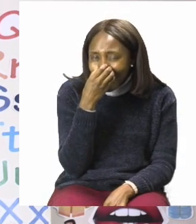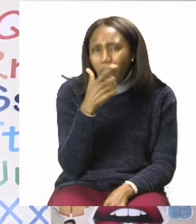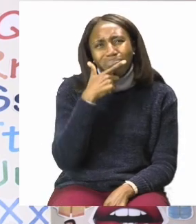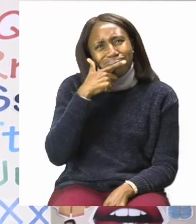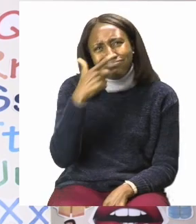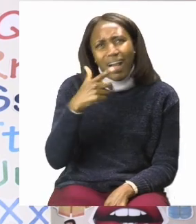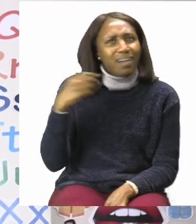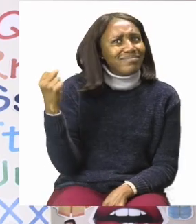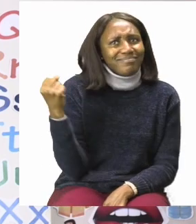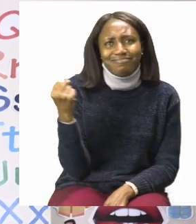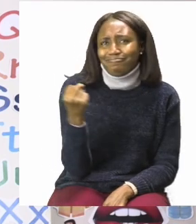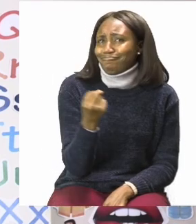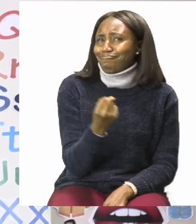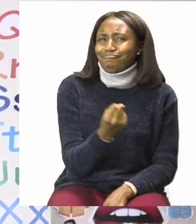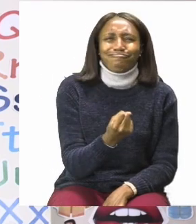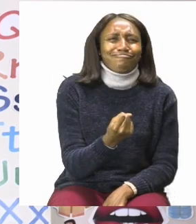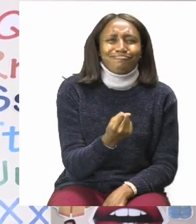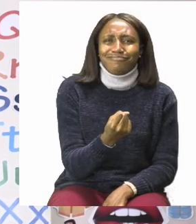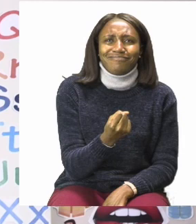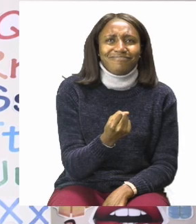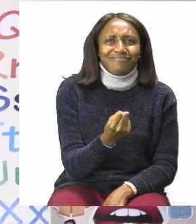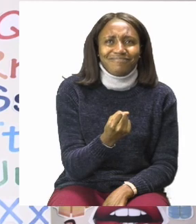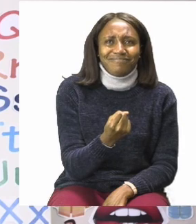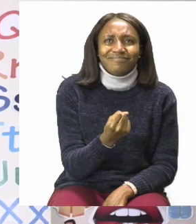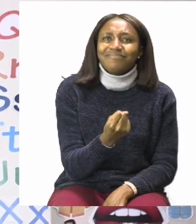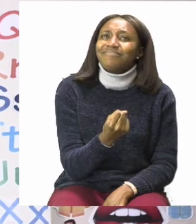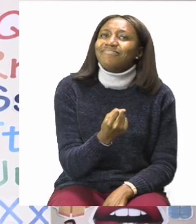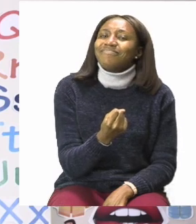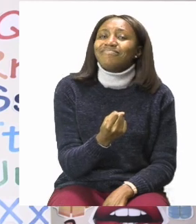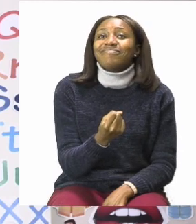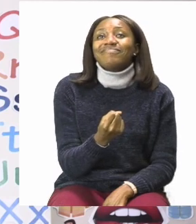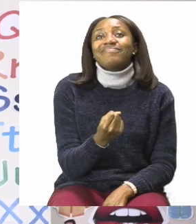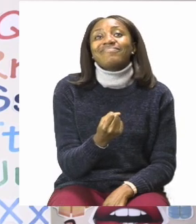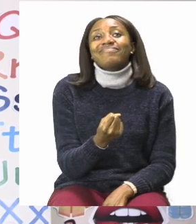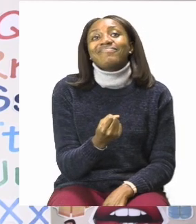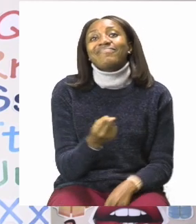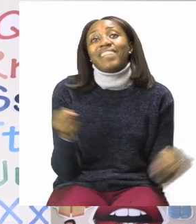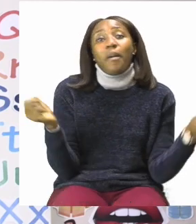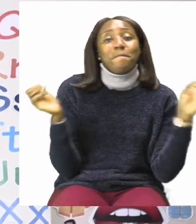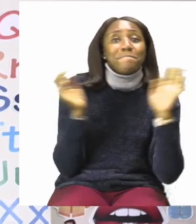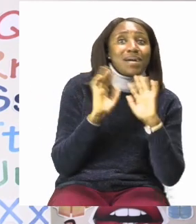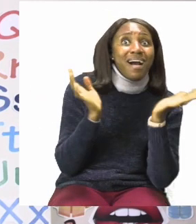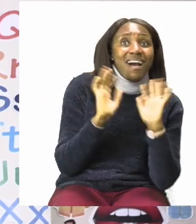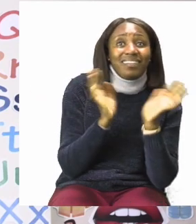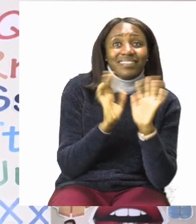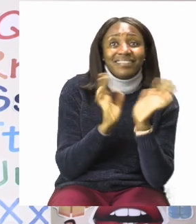to say thank you so much for joining us today and goodbye.